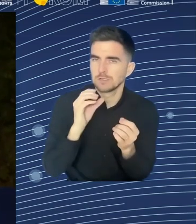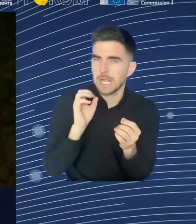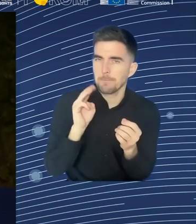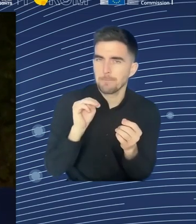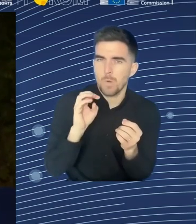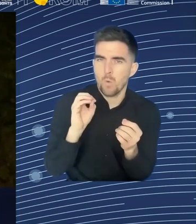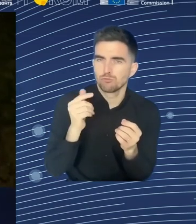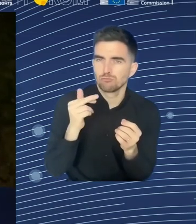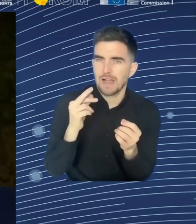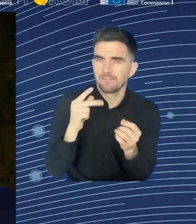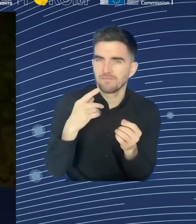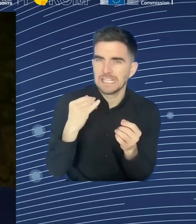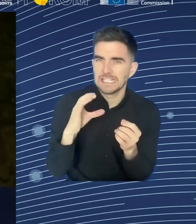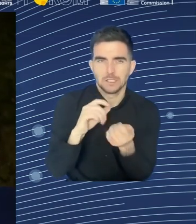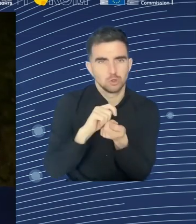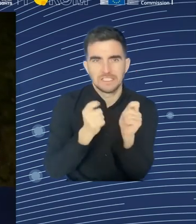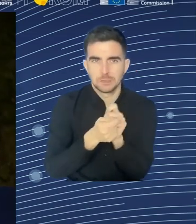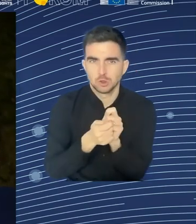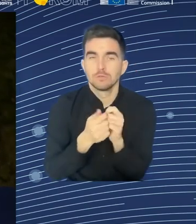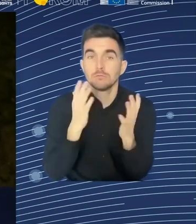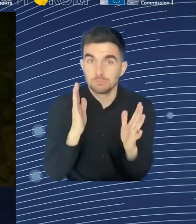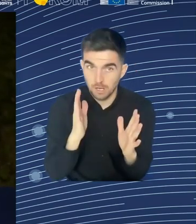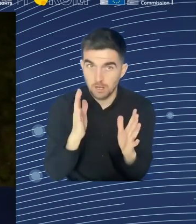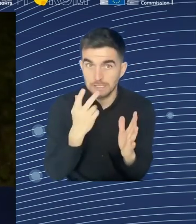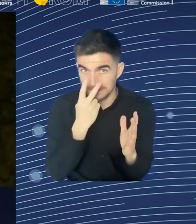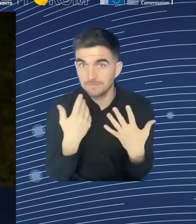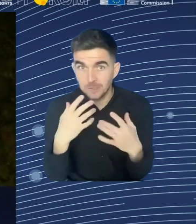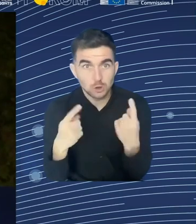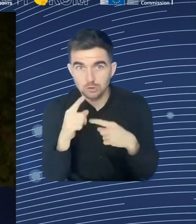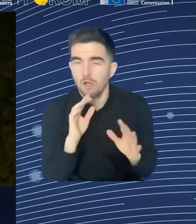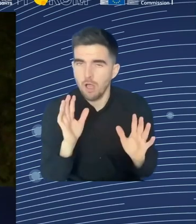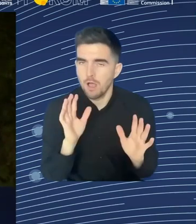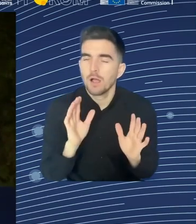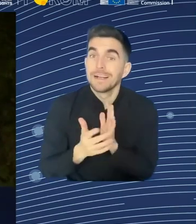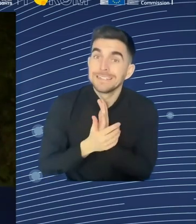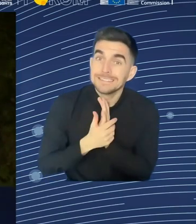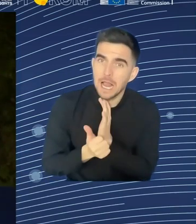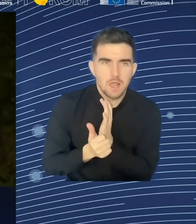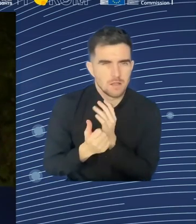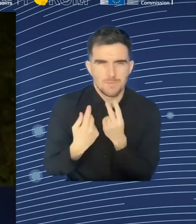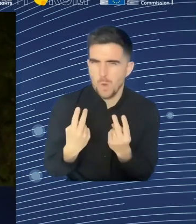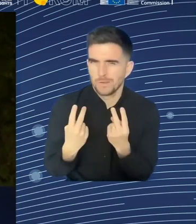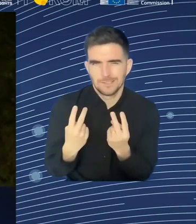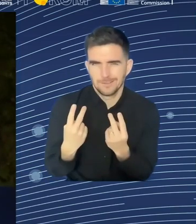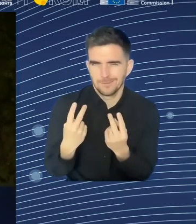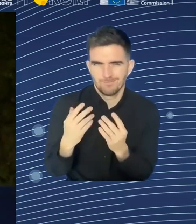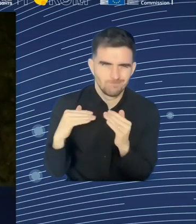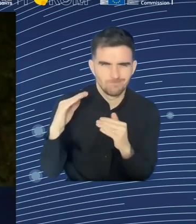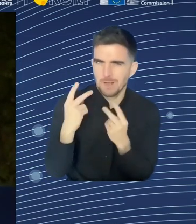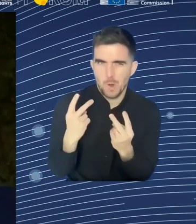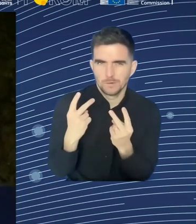you know, as we have been listening yesterday all the time. It's now with automation and with